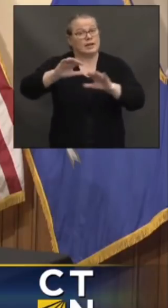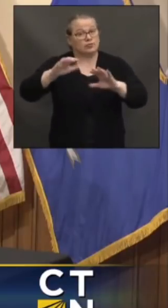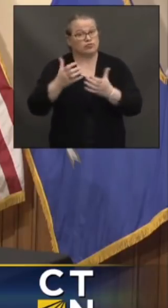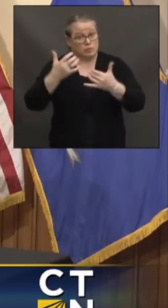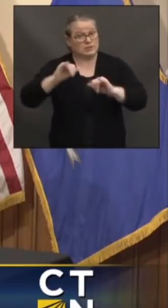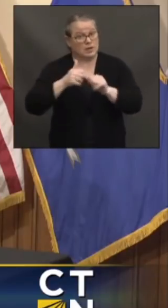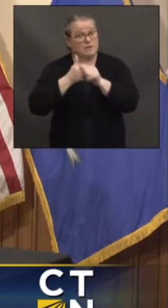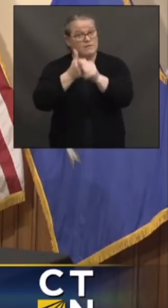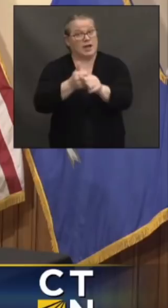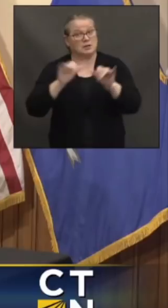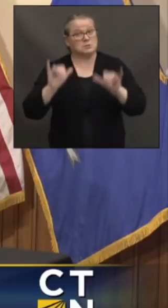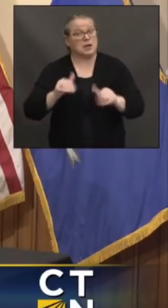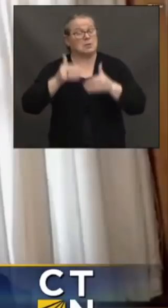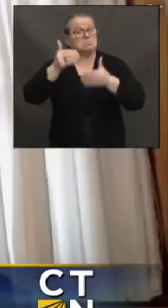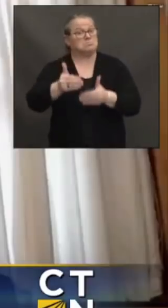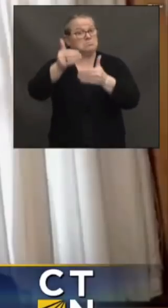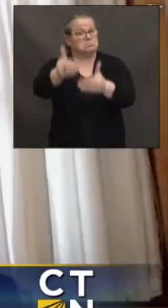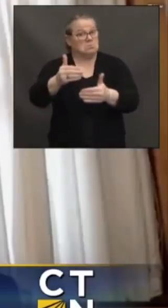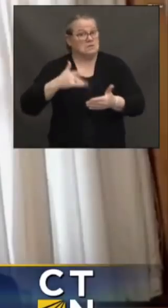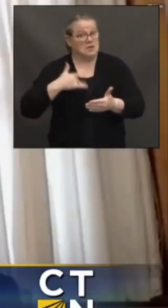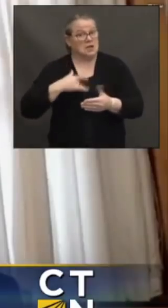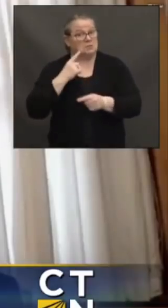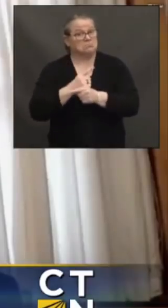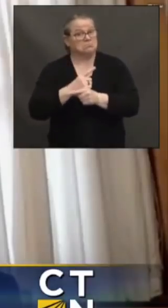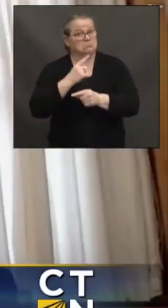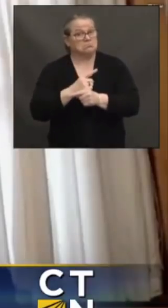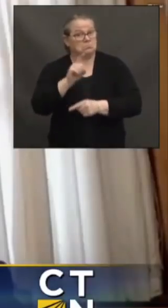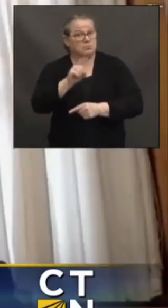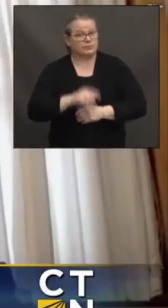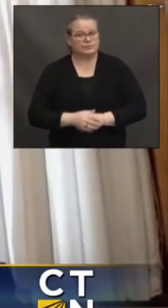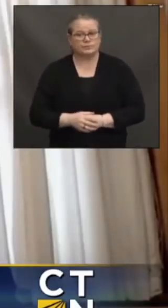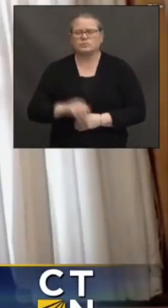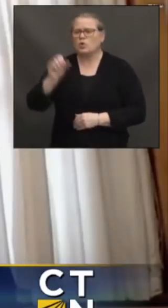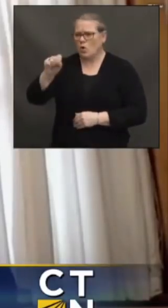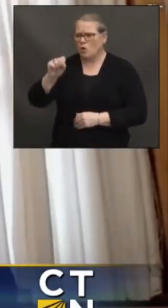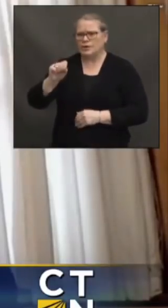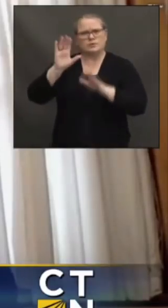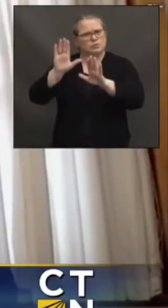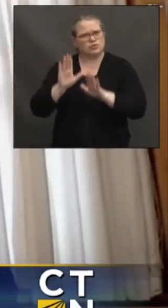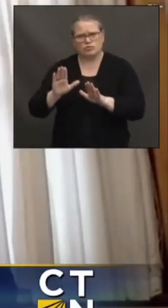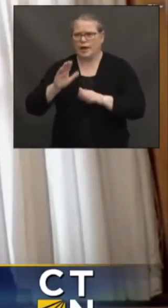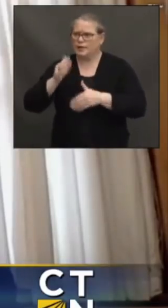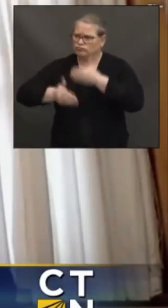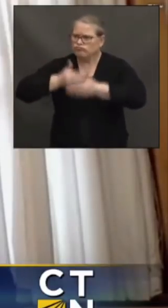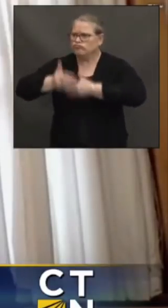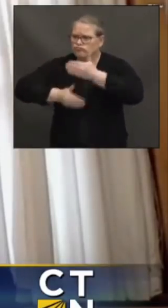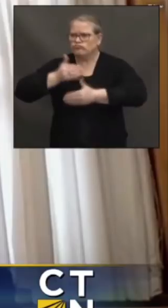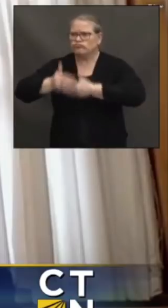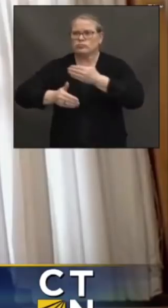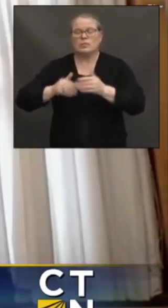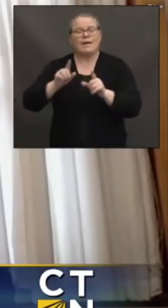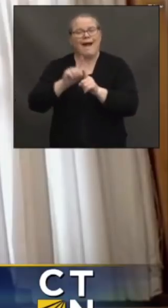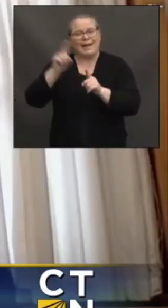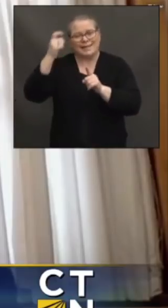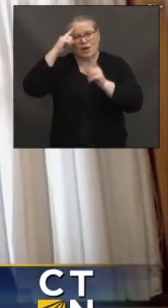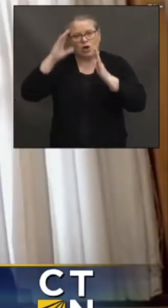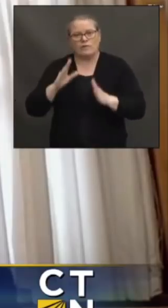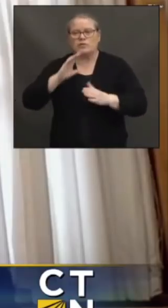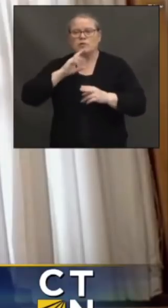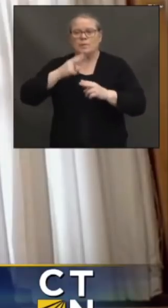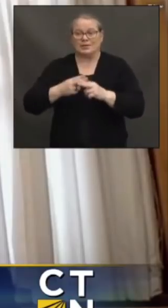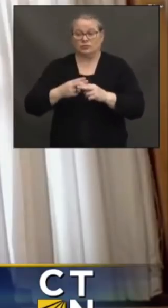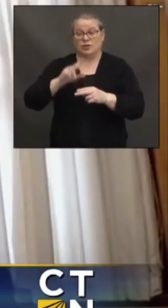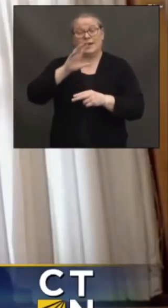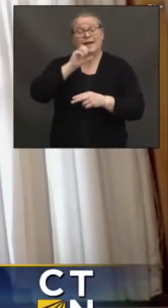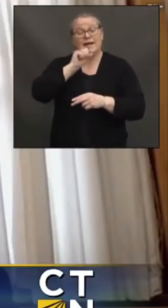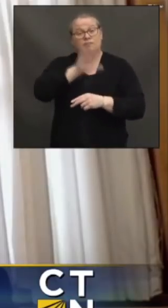Yeah, very much so. We're making great progress, as the governor pointed out, a week into this next tier of 55 to 64. We've already got a